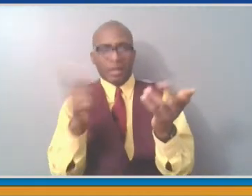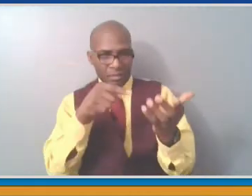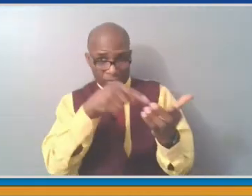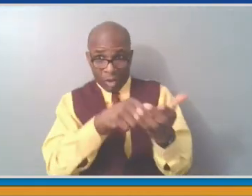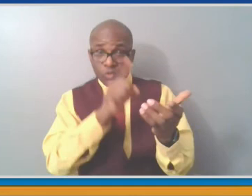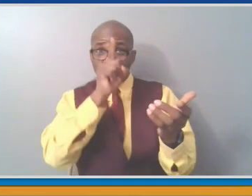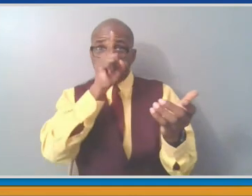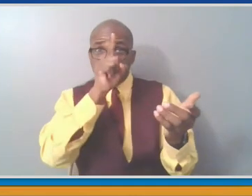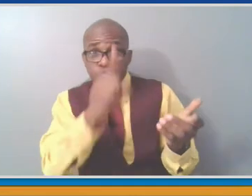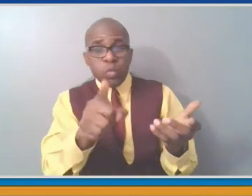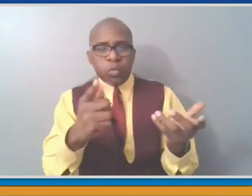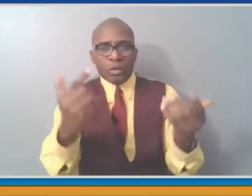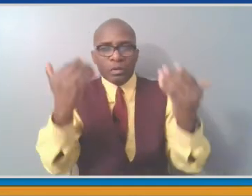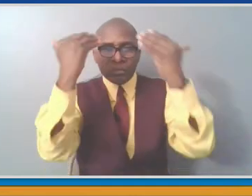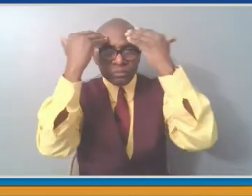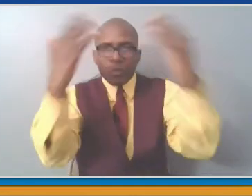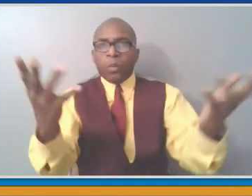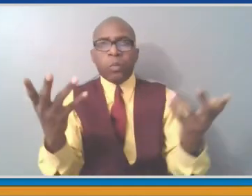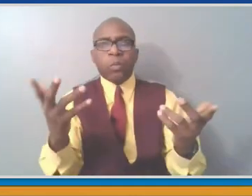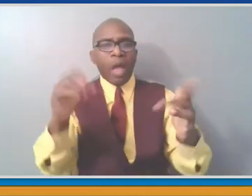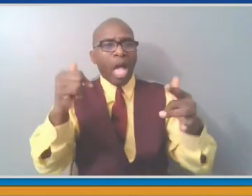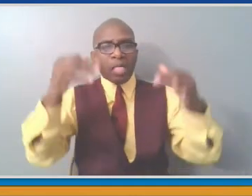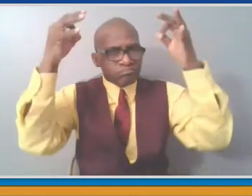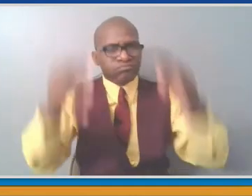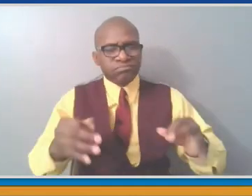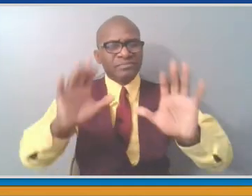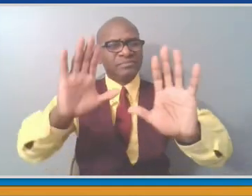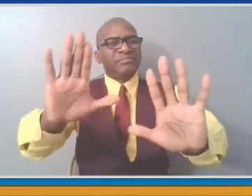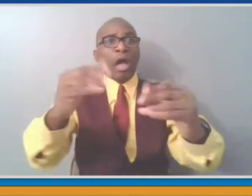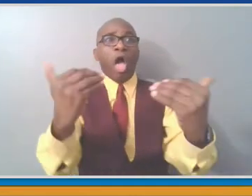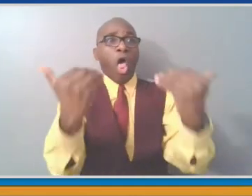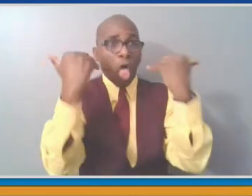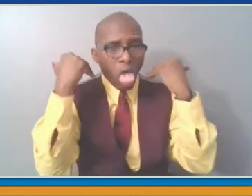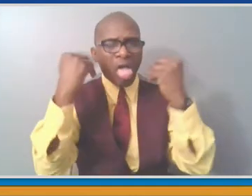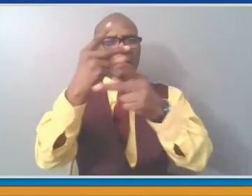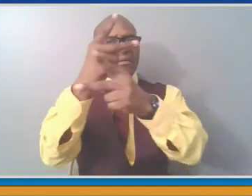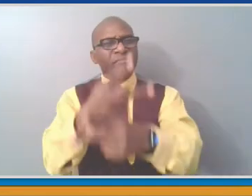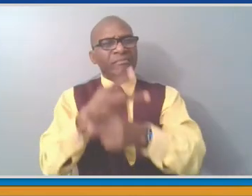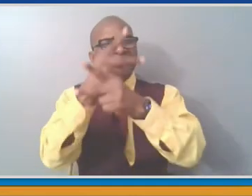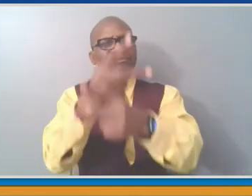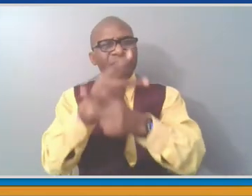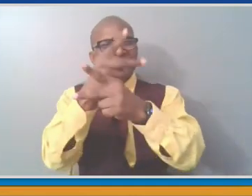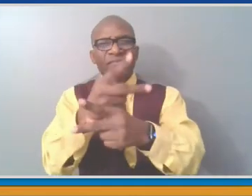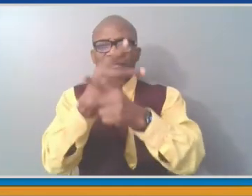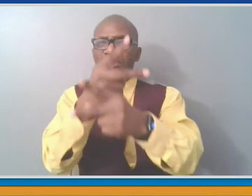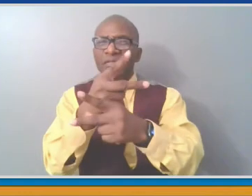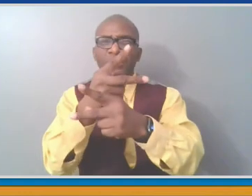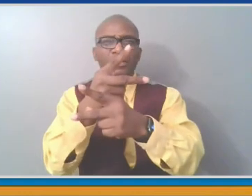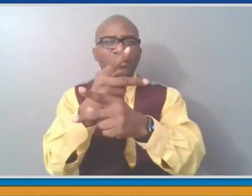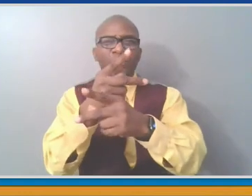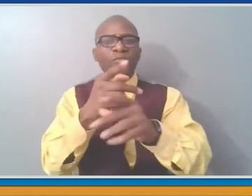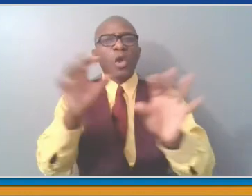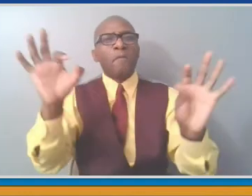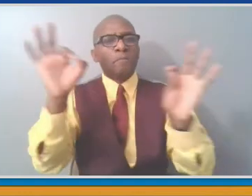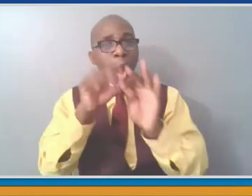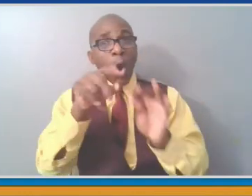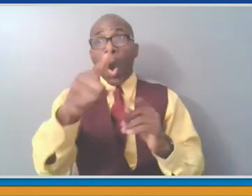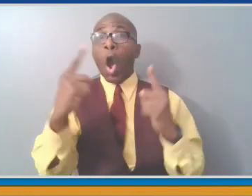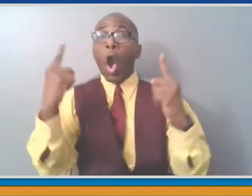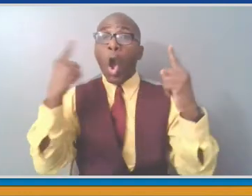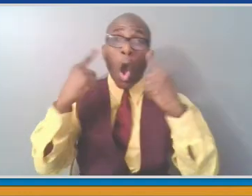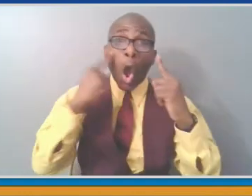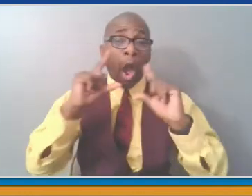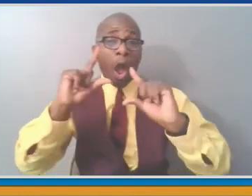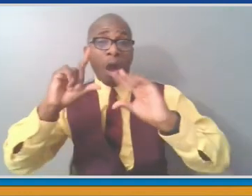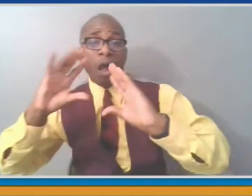that. So I would suggest, share with your friends, if you hear this, with other people that you know are interested about the issue and what the